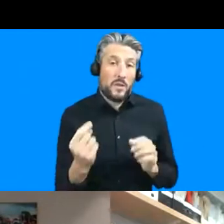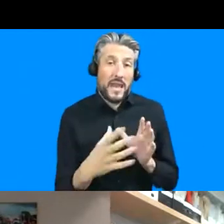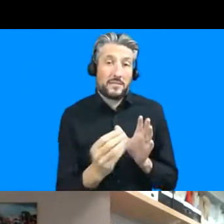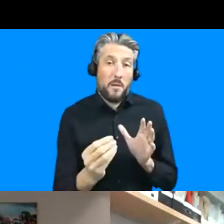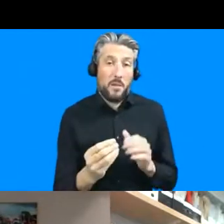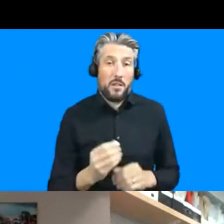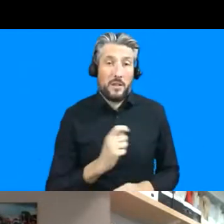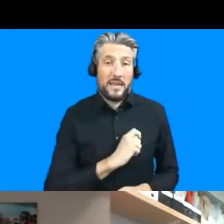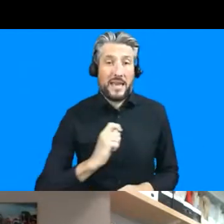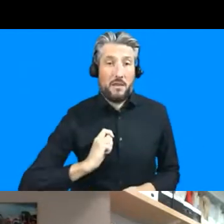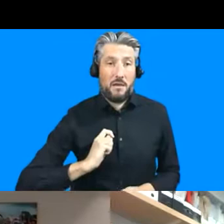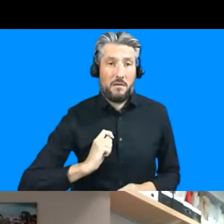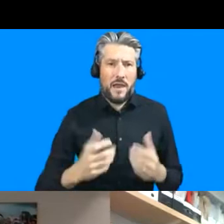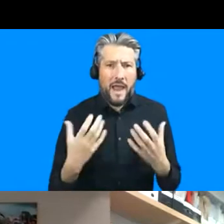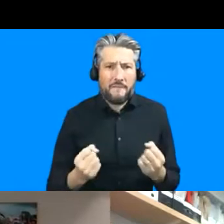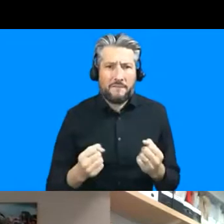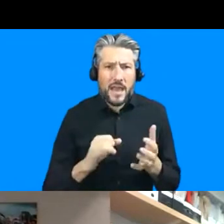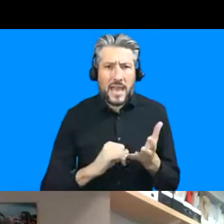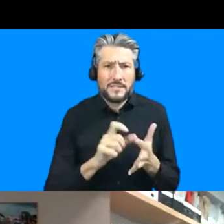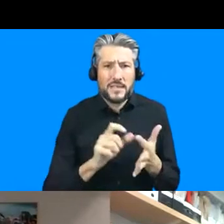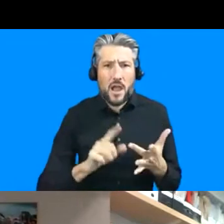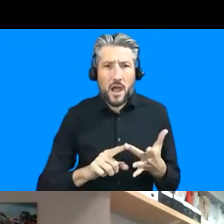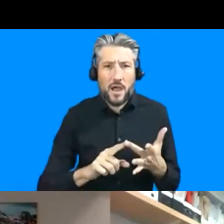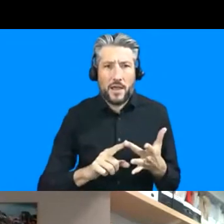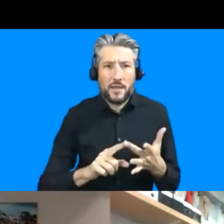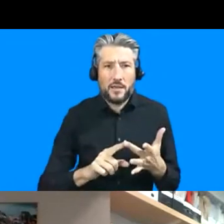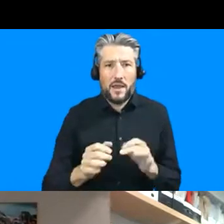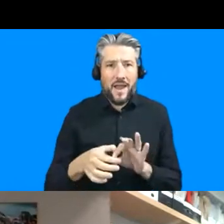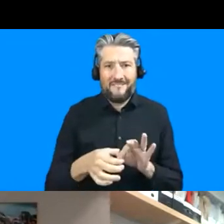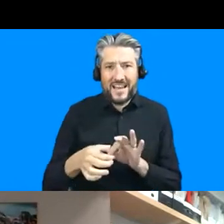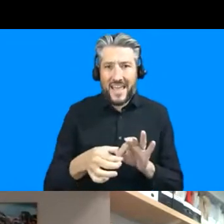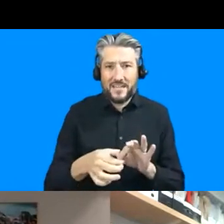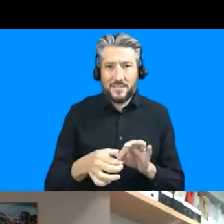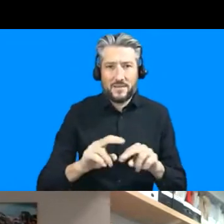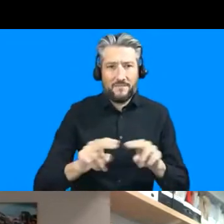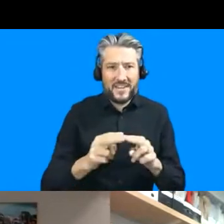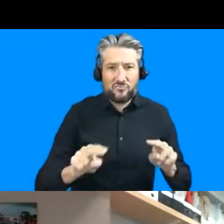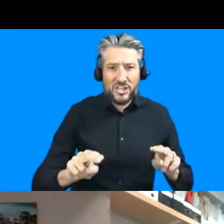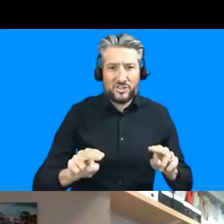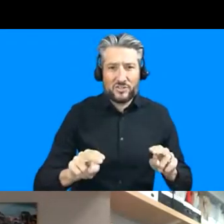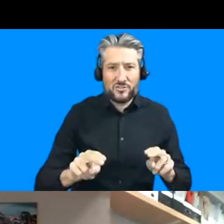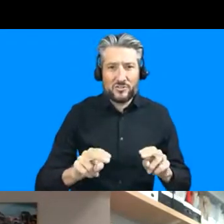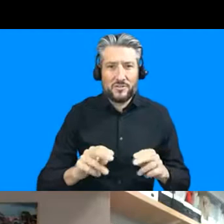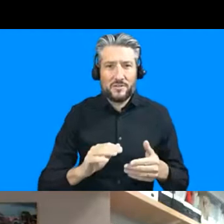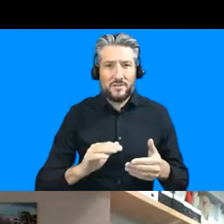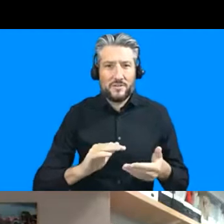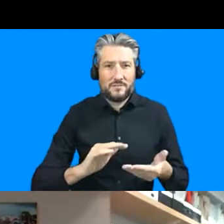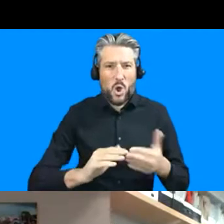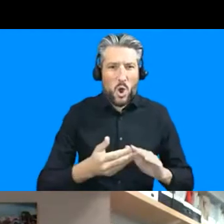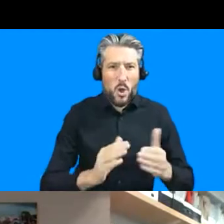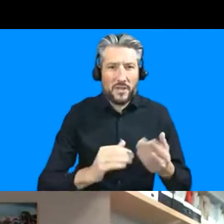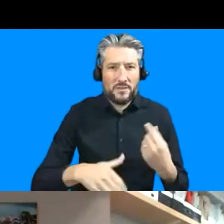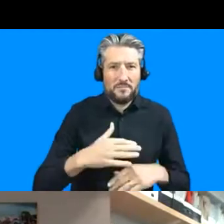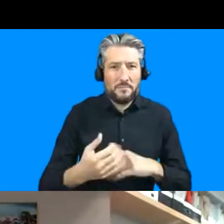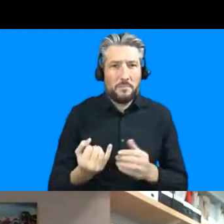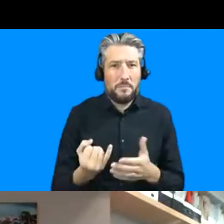the um sdi affiliated federations of the urban poor have really been kind of actively engaged with the ministry of health as i say monitoring